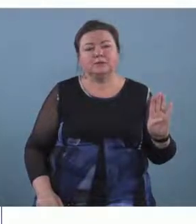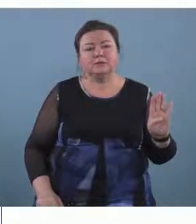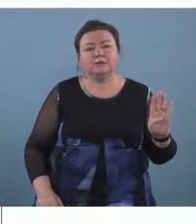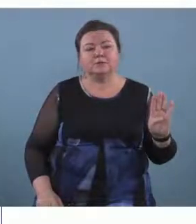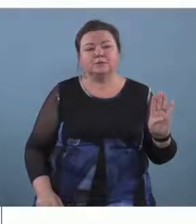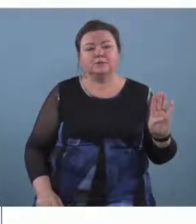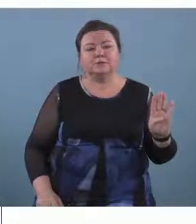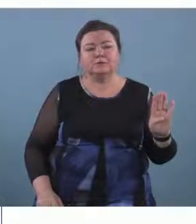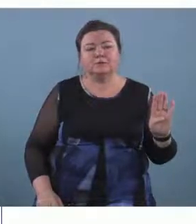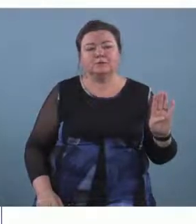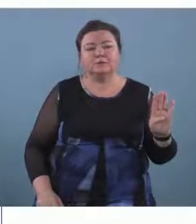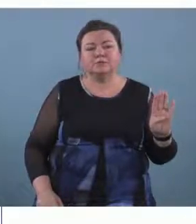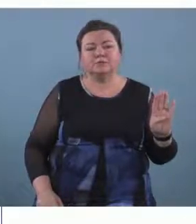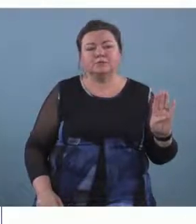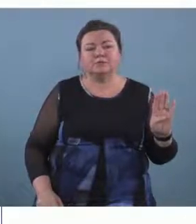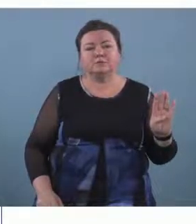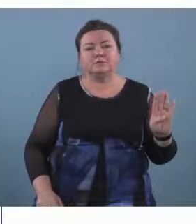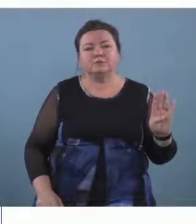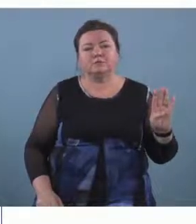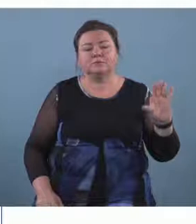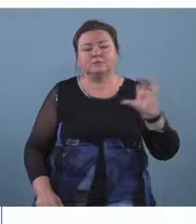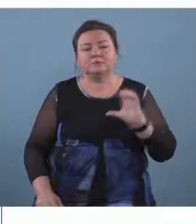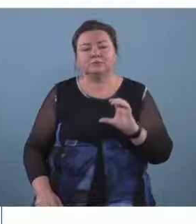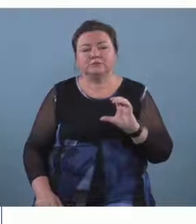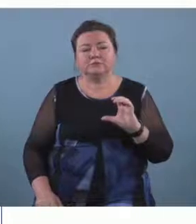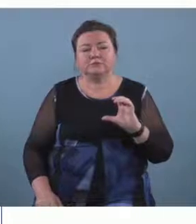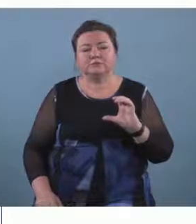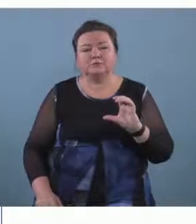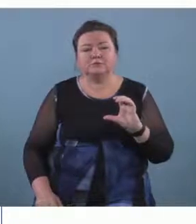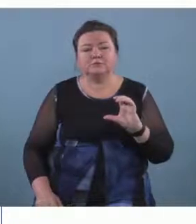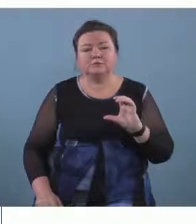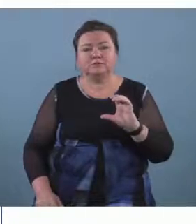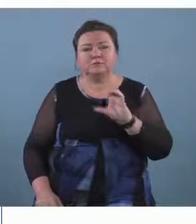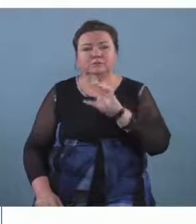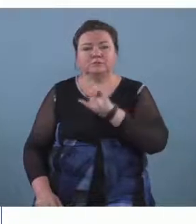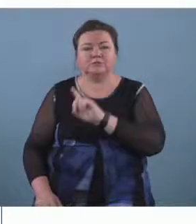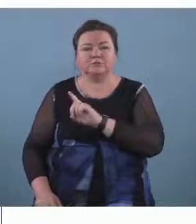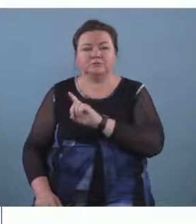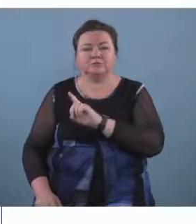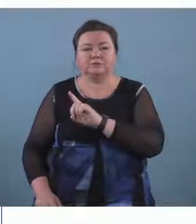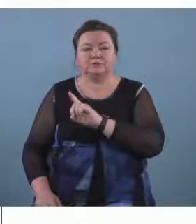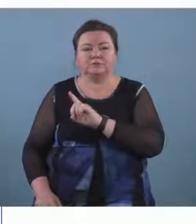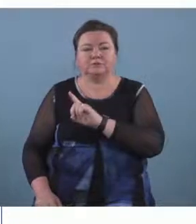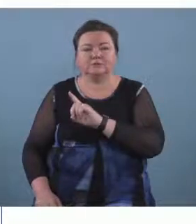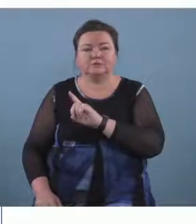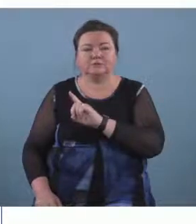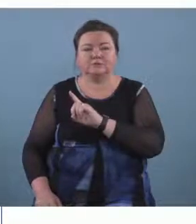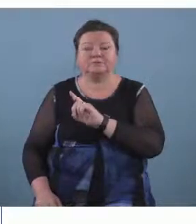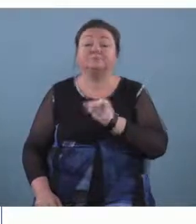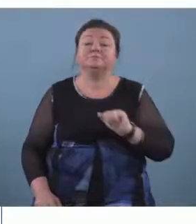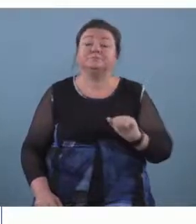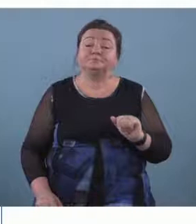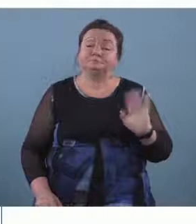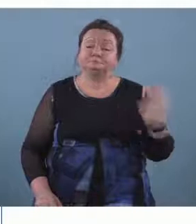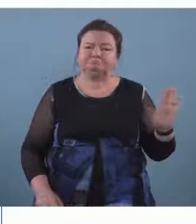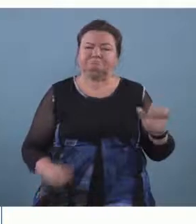and see and see and so i